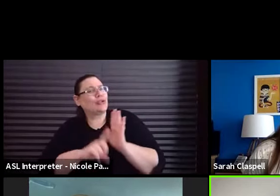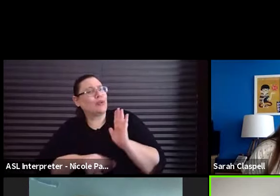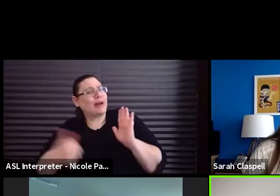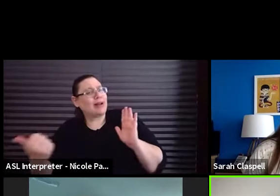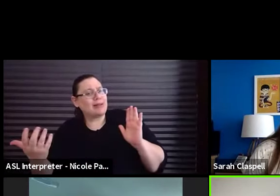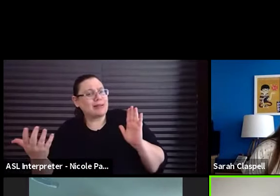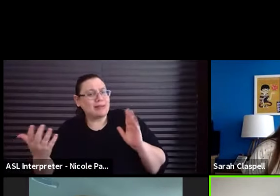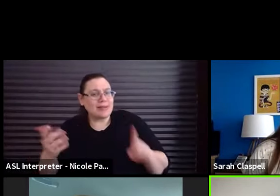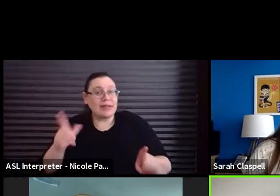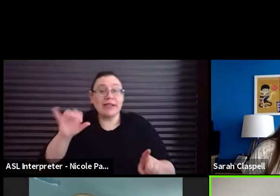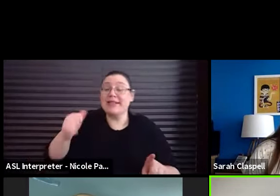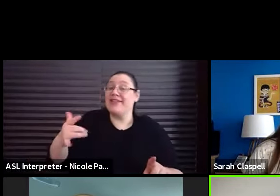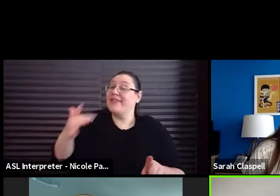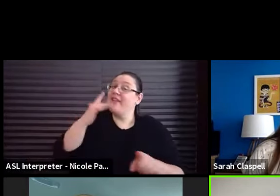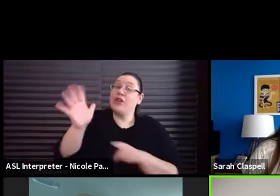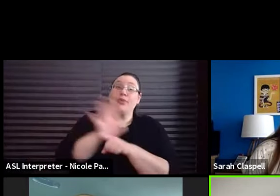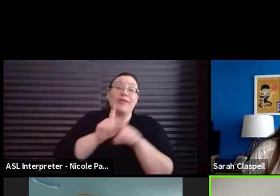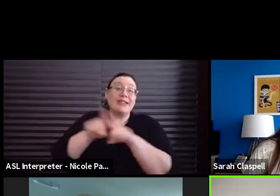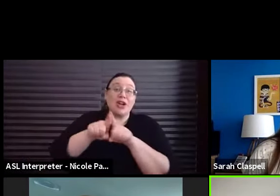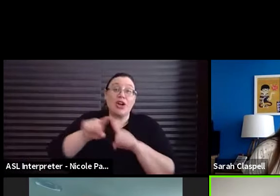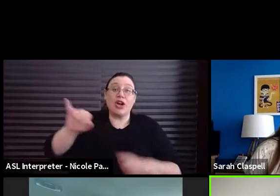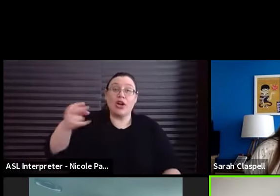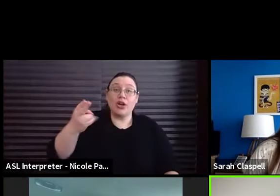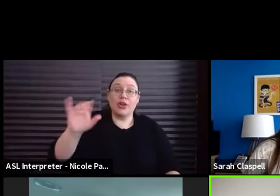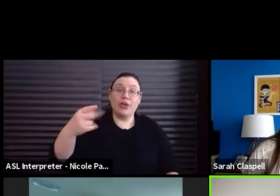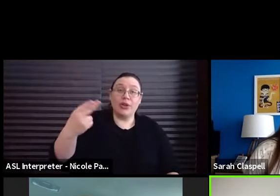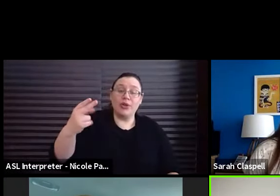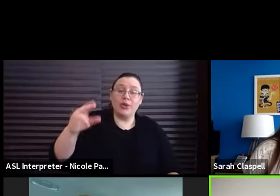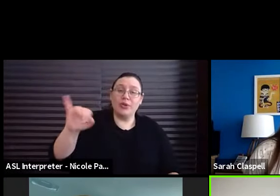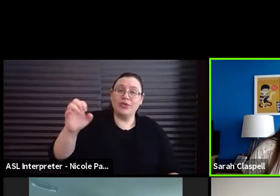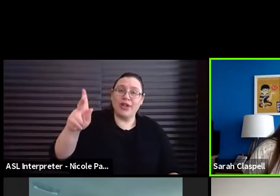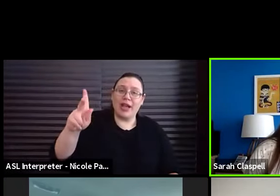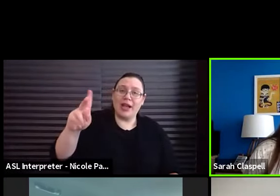Favorite movie stars, Hugh Jackman, Margot Gauravis.